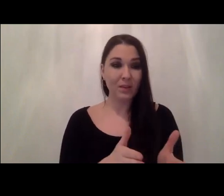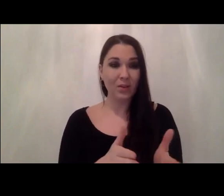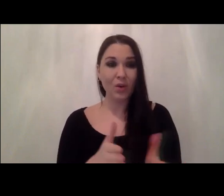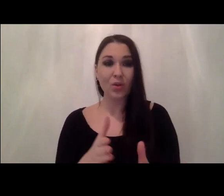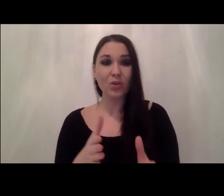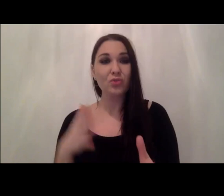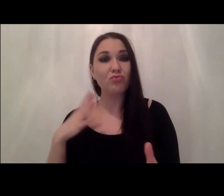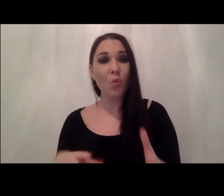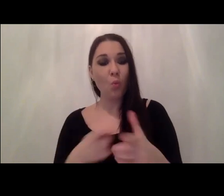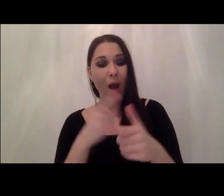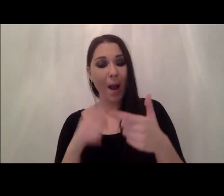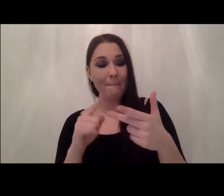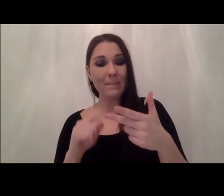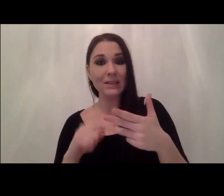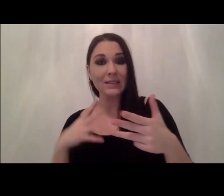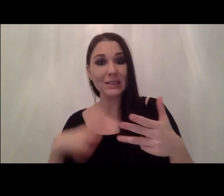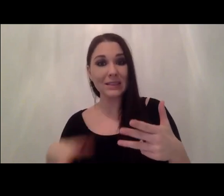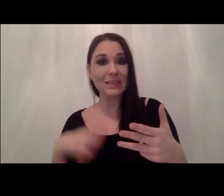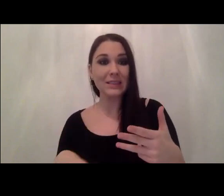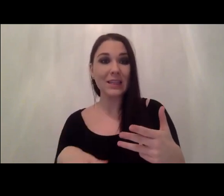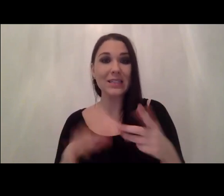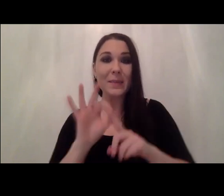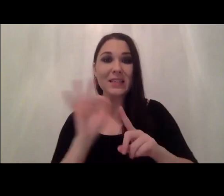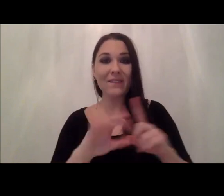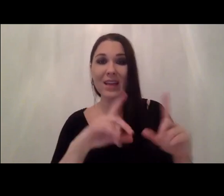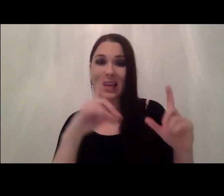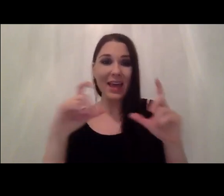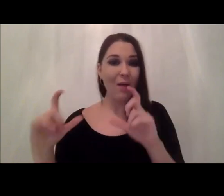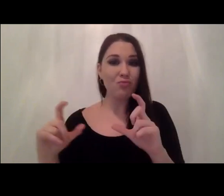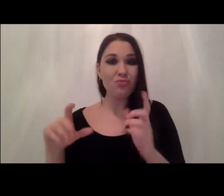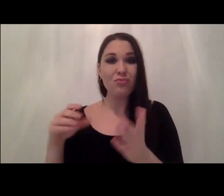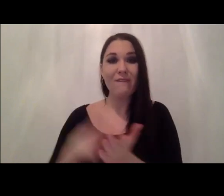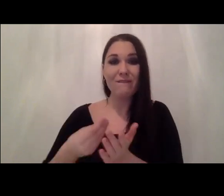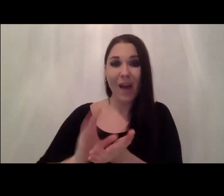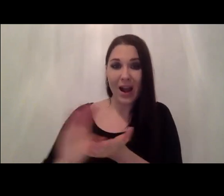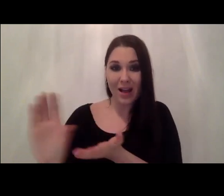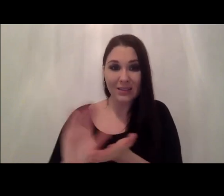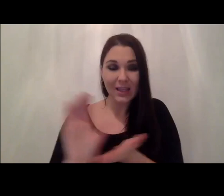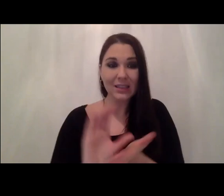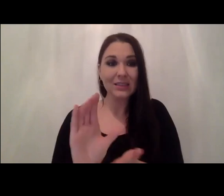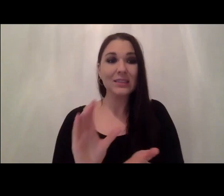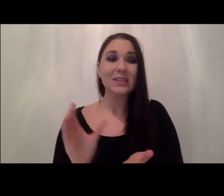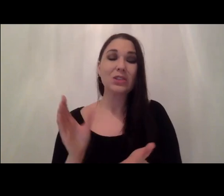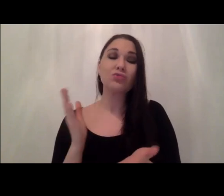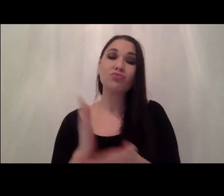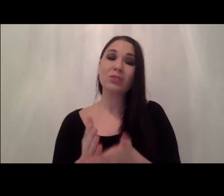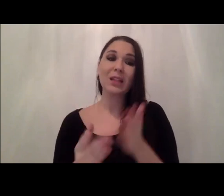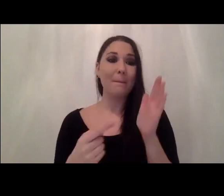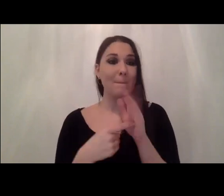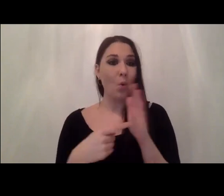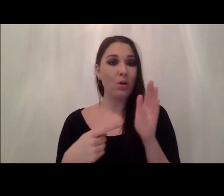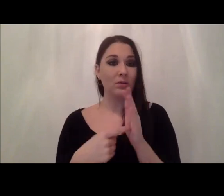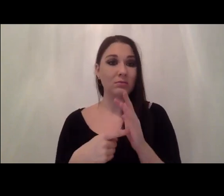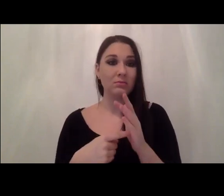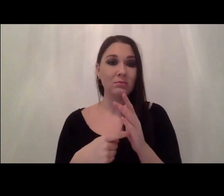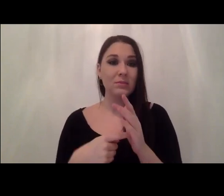uh specific cameras, specific lenses, specific illumination and uh it's also really important to to get